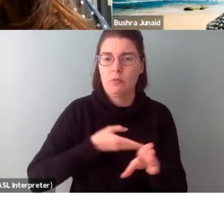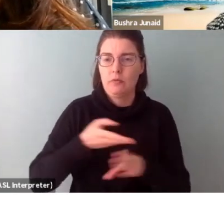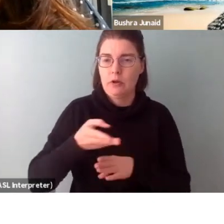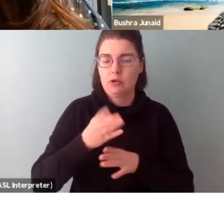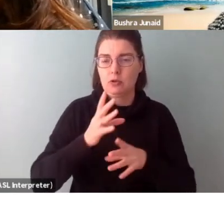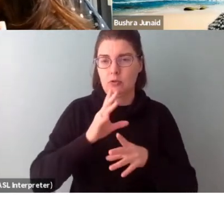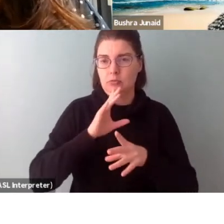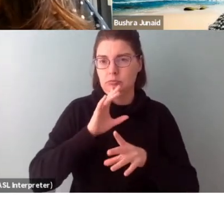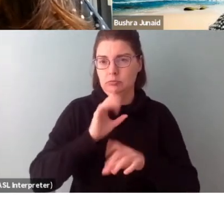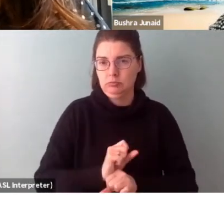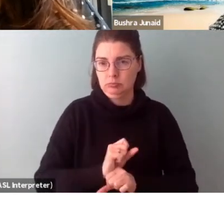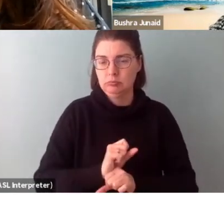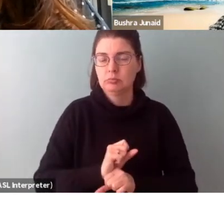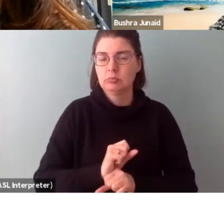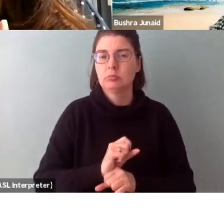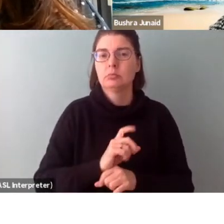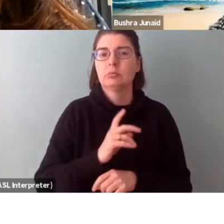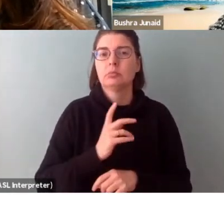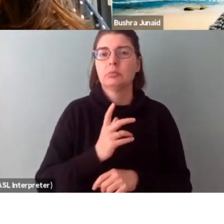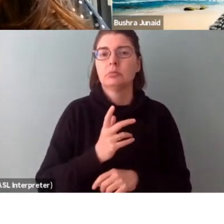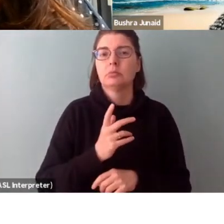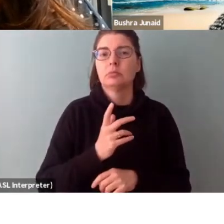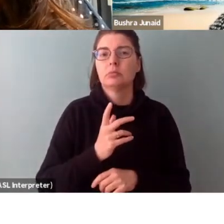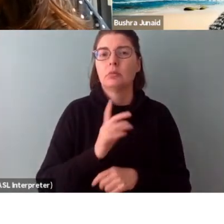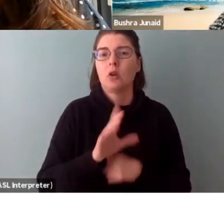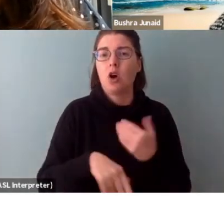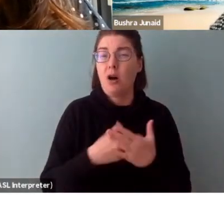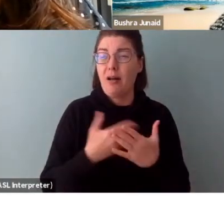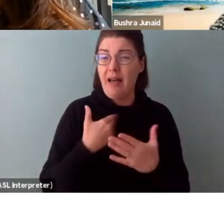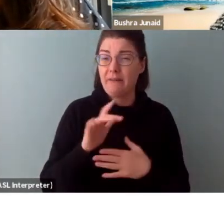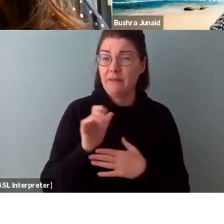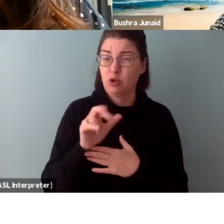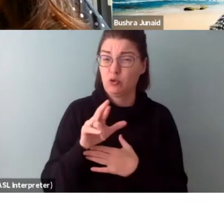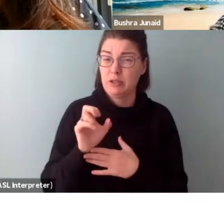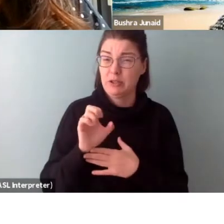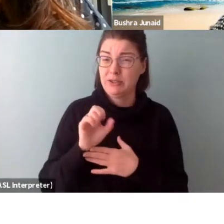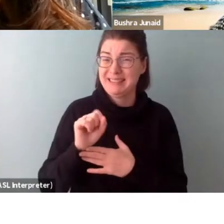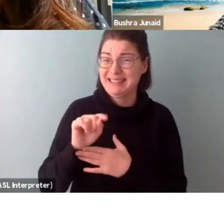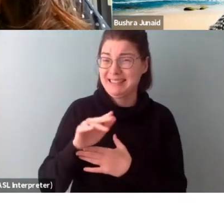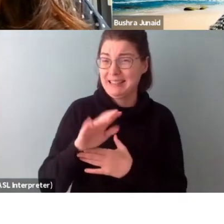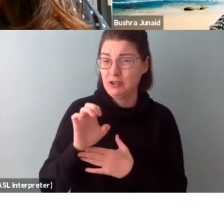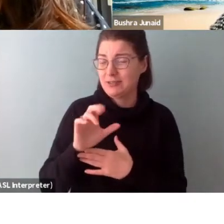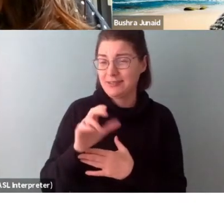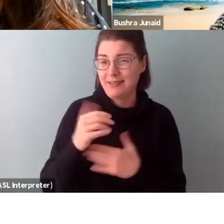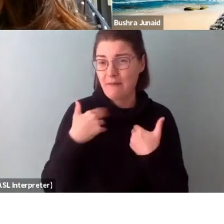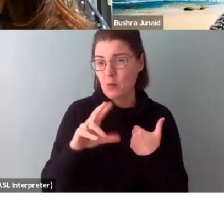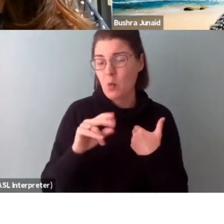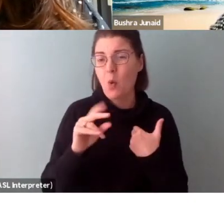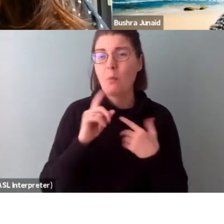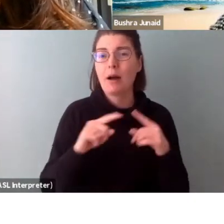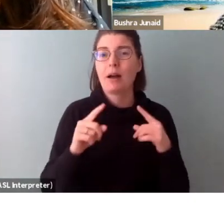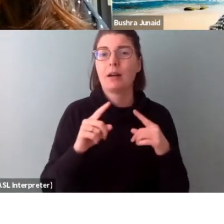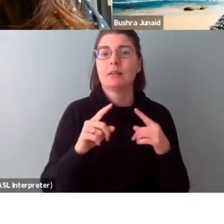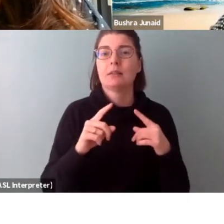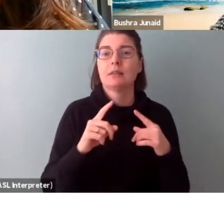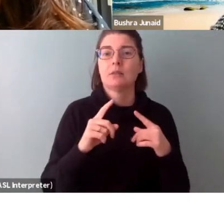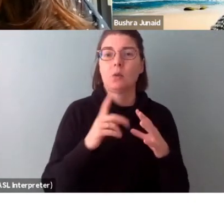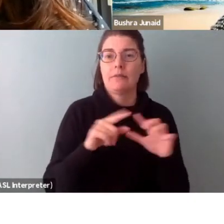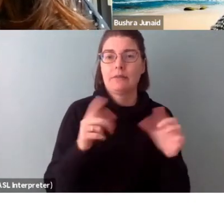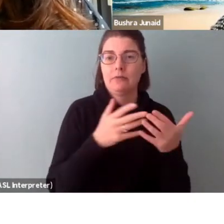programs have career stages, but in the visual artist program, for example, we distinguish emerging